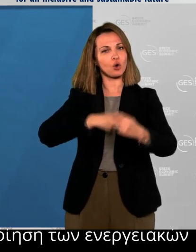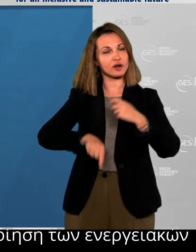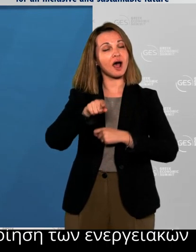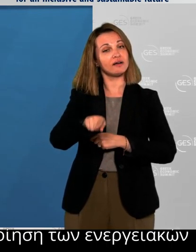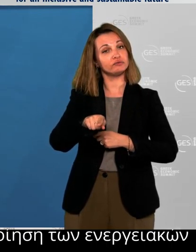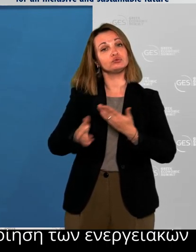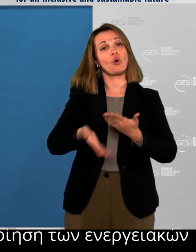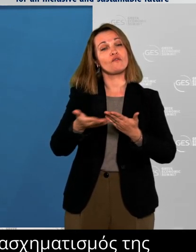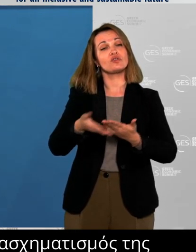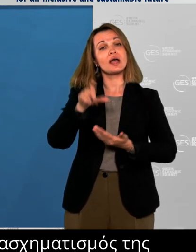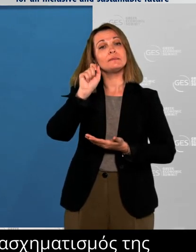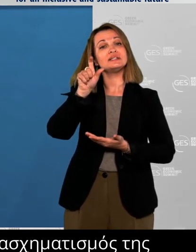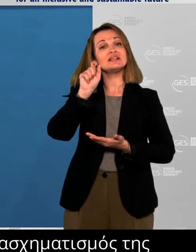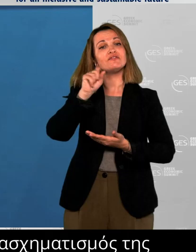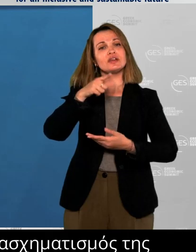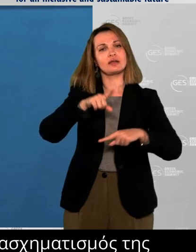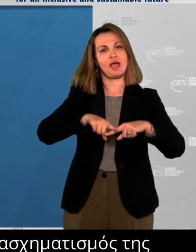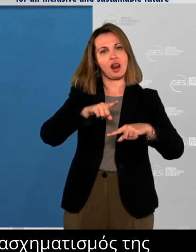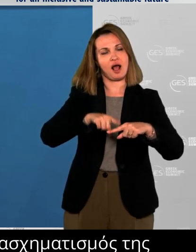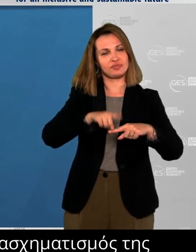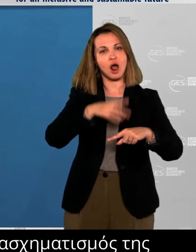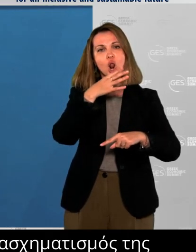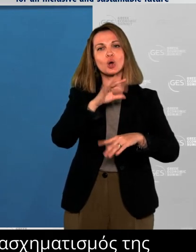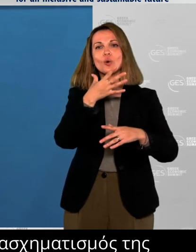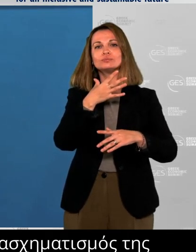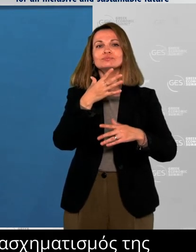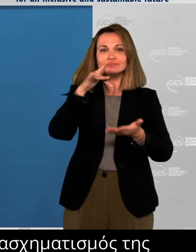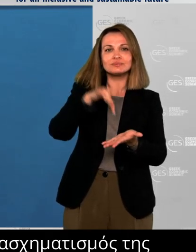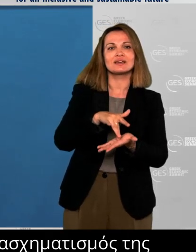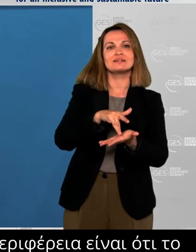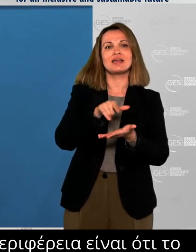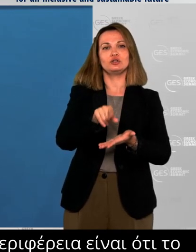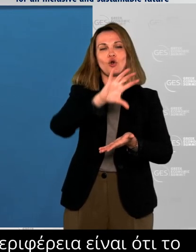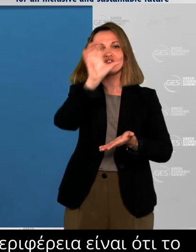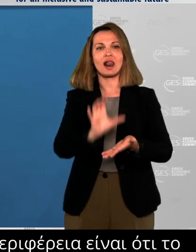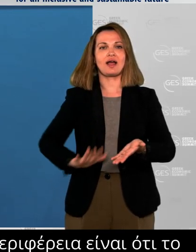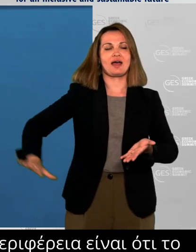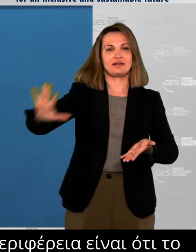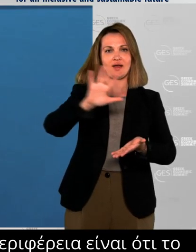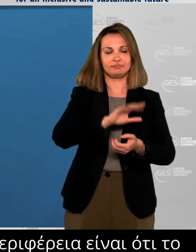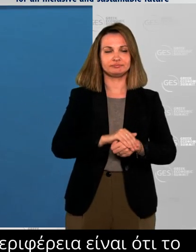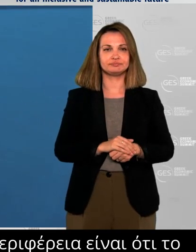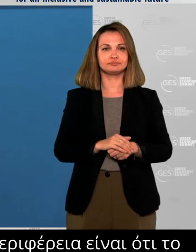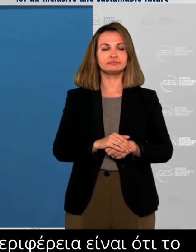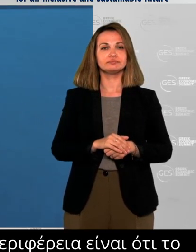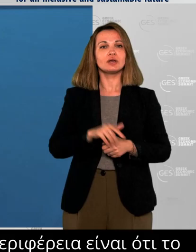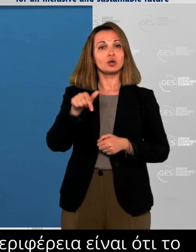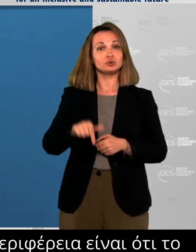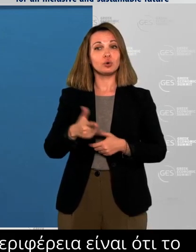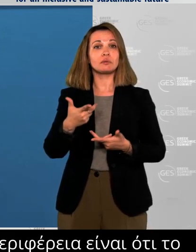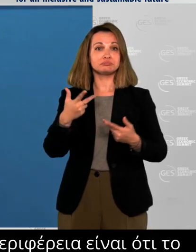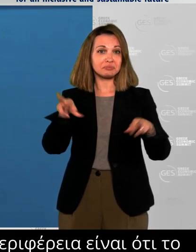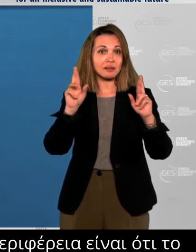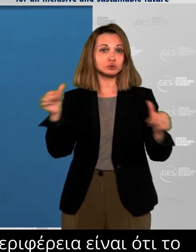Incentivizing the crucially needed brain gain and bringing back to Greece the best of Greek and American innovation, or